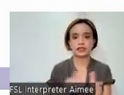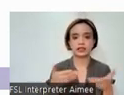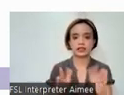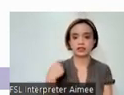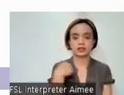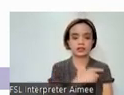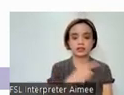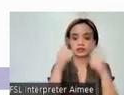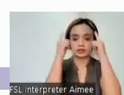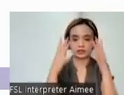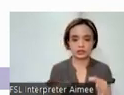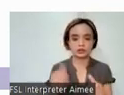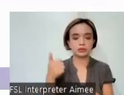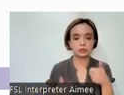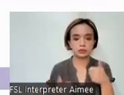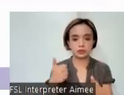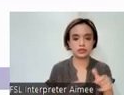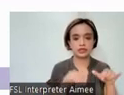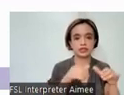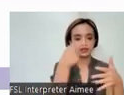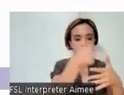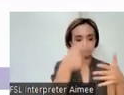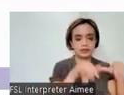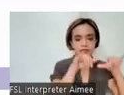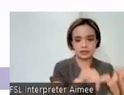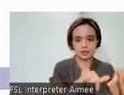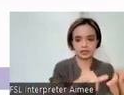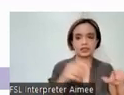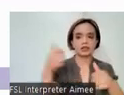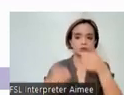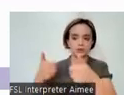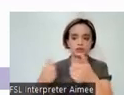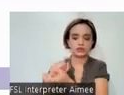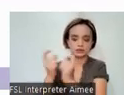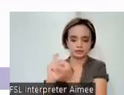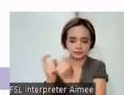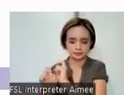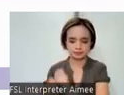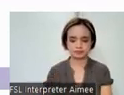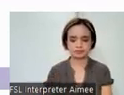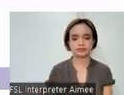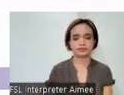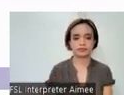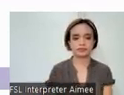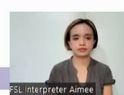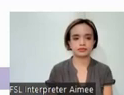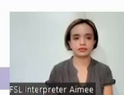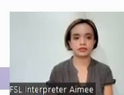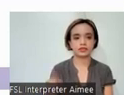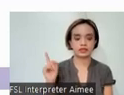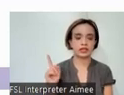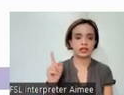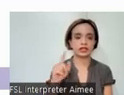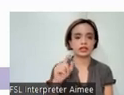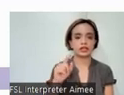decide on which items will remain and which ones should be revised or discarded. Tring and Mariah will share more